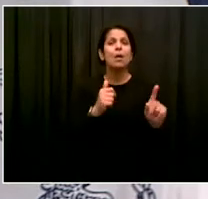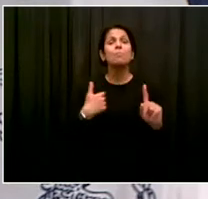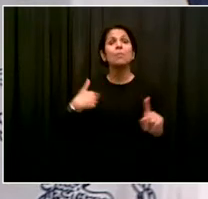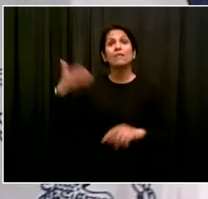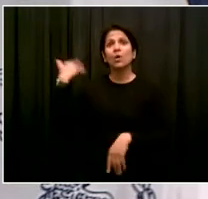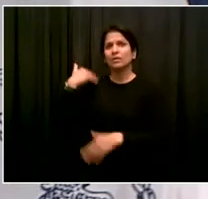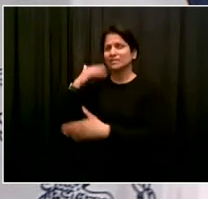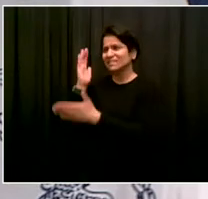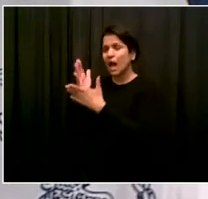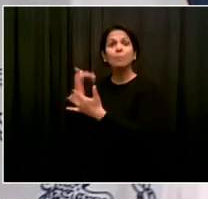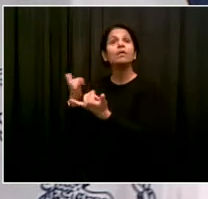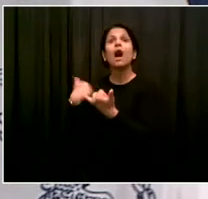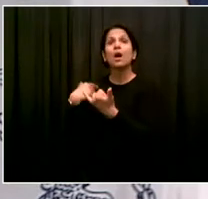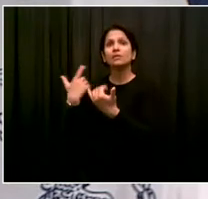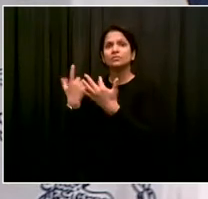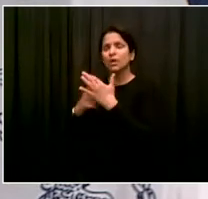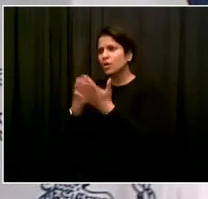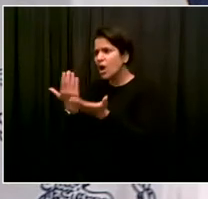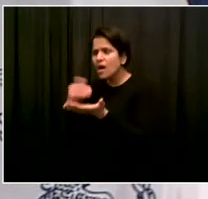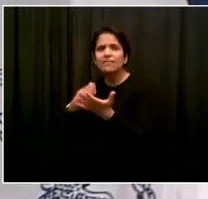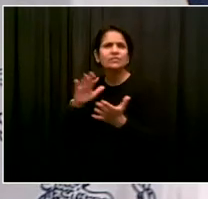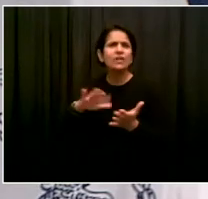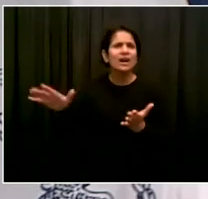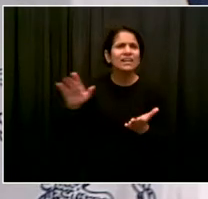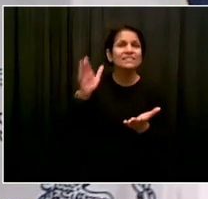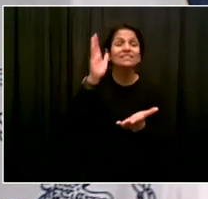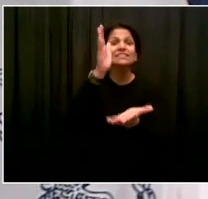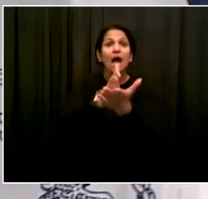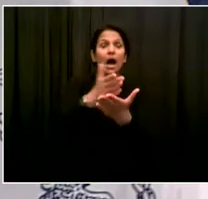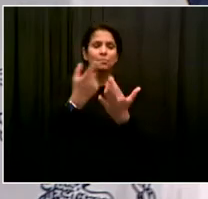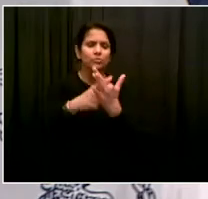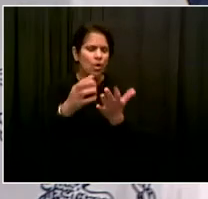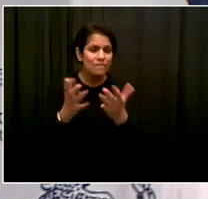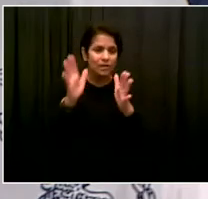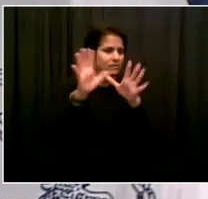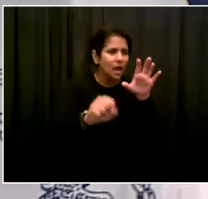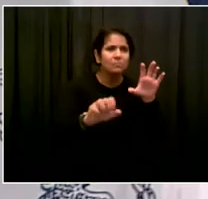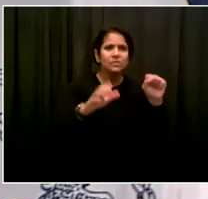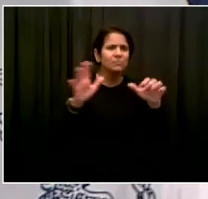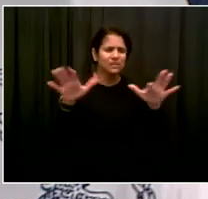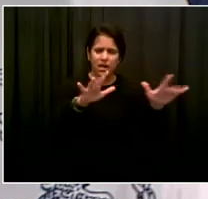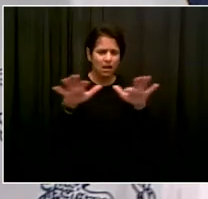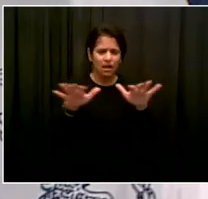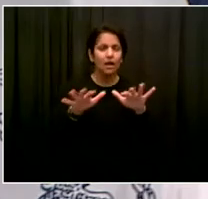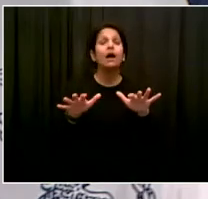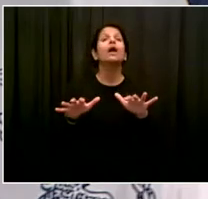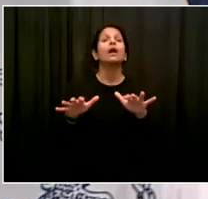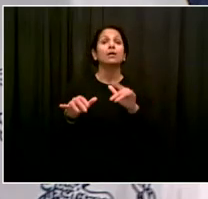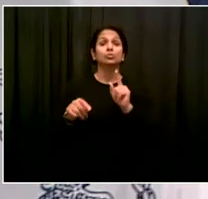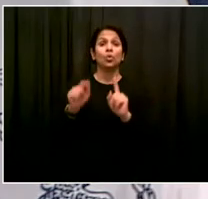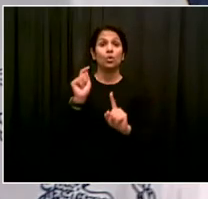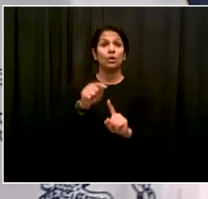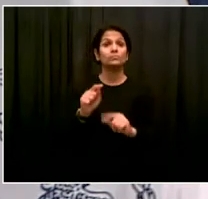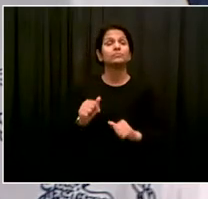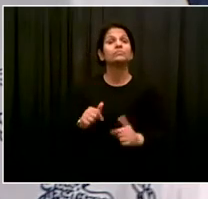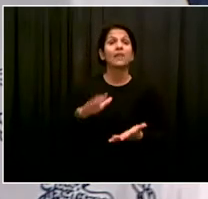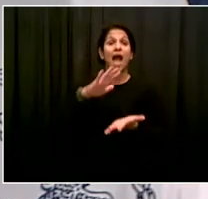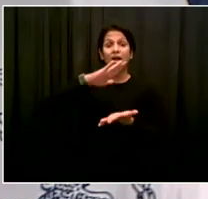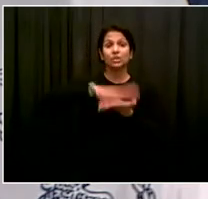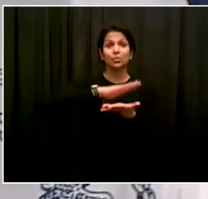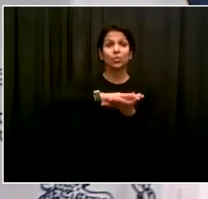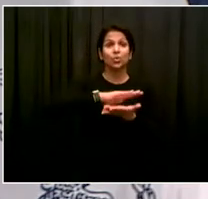know that the Chancellor's approach is very universal, the most universal approach this summer we've ever seen. What we're talking about this summer